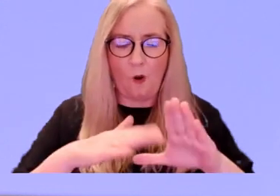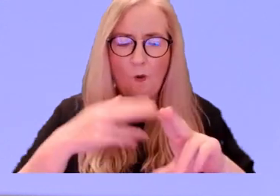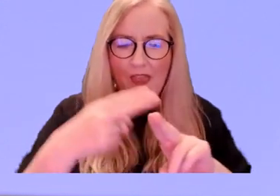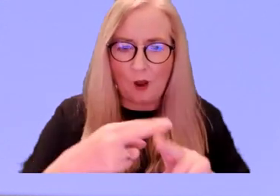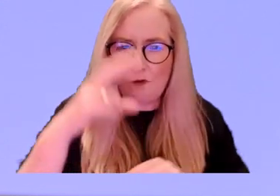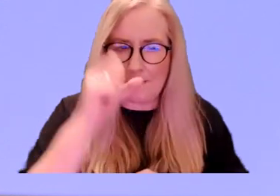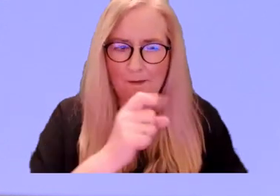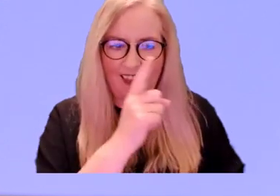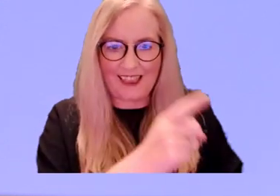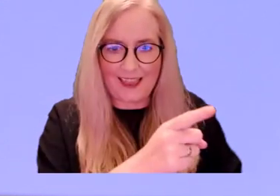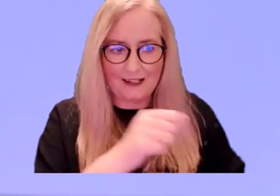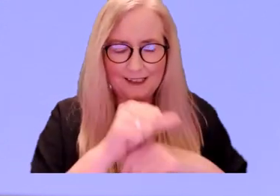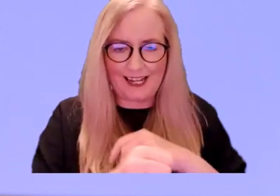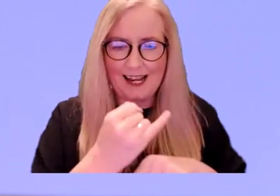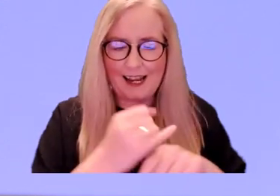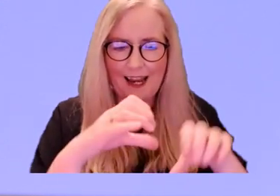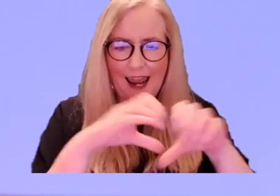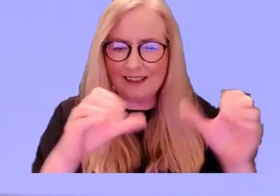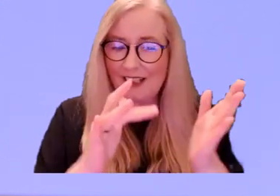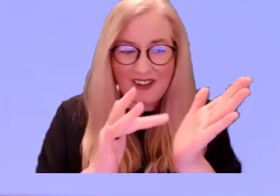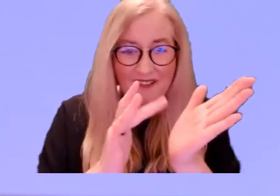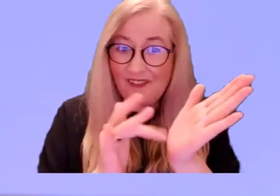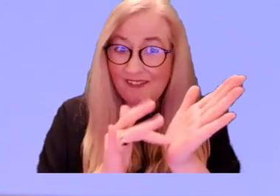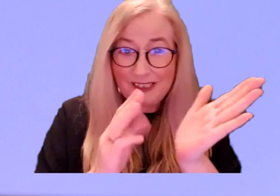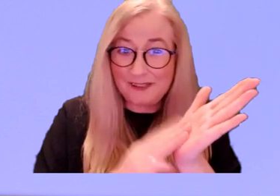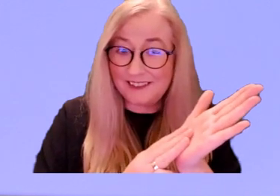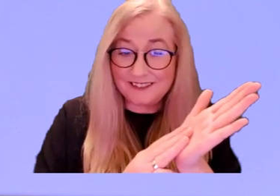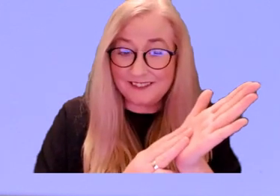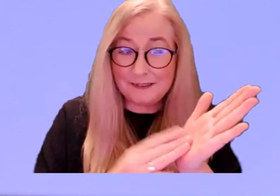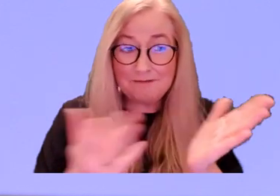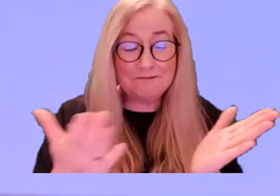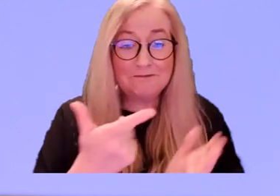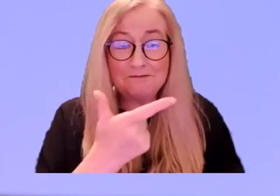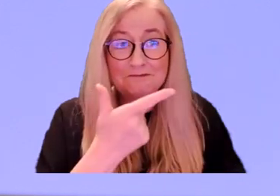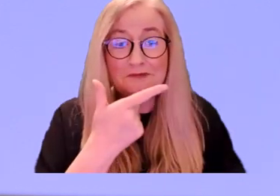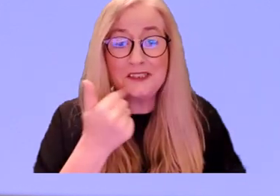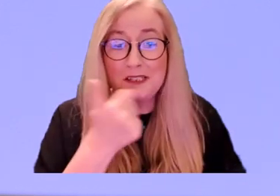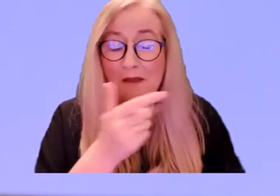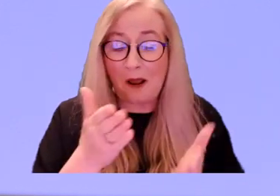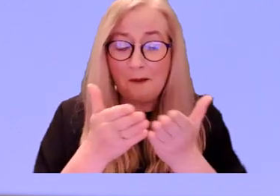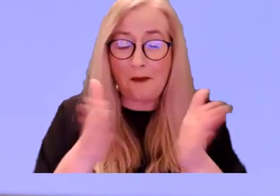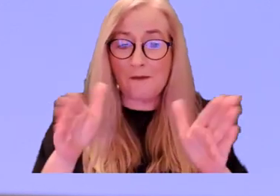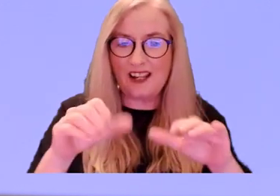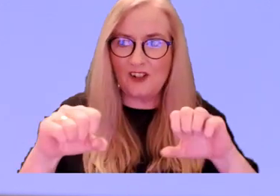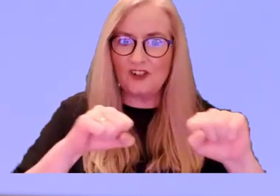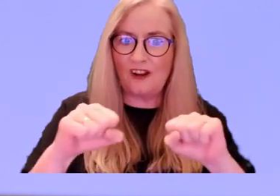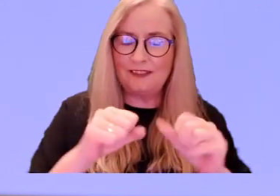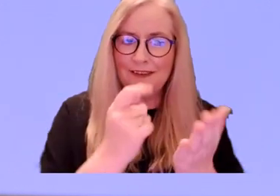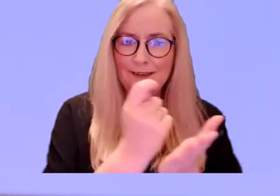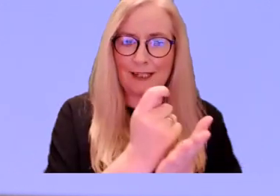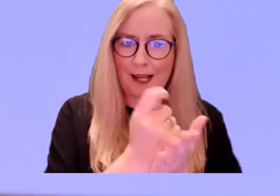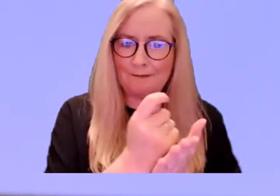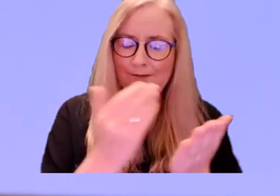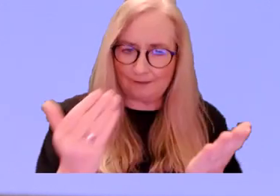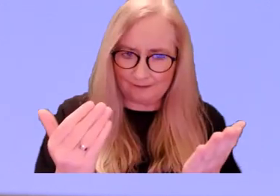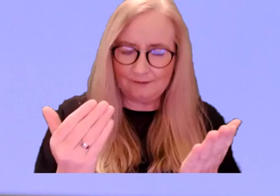without remembering that day in a classroom. Fifteen minutes of a simple public servant's time,